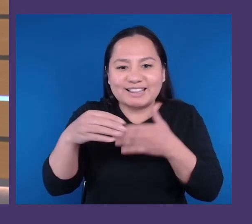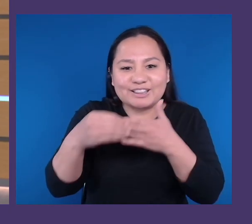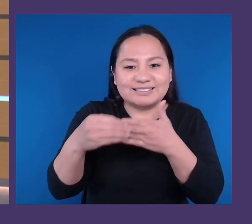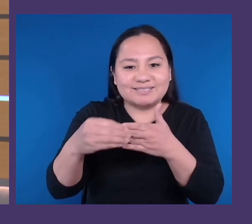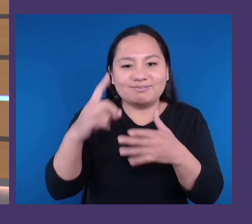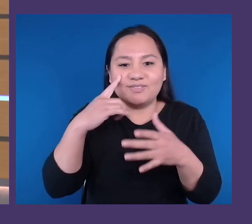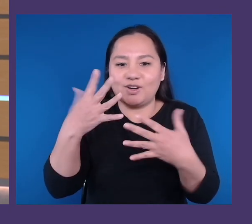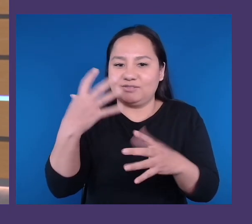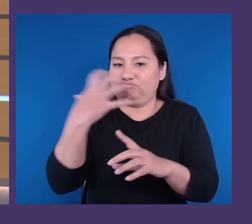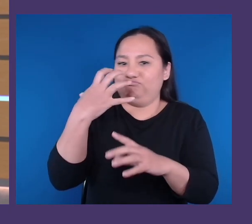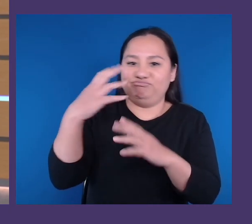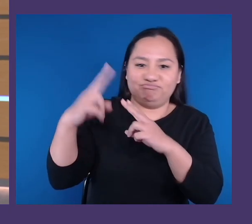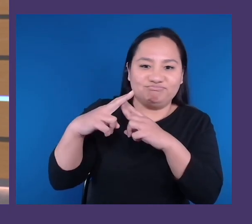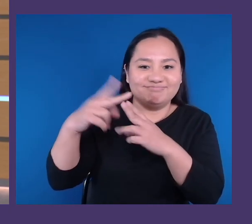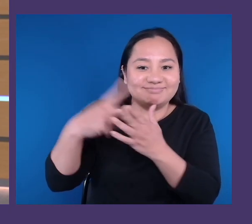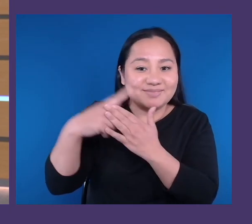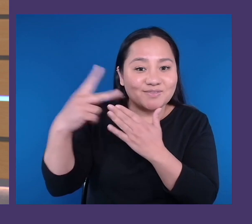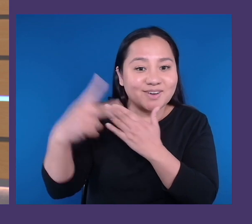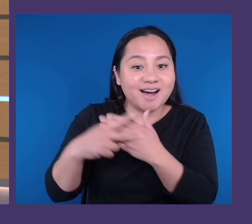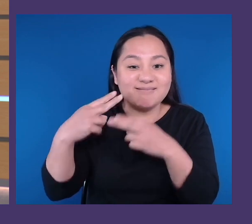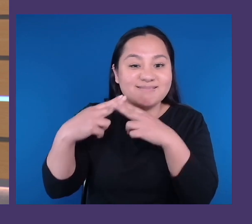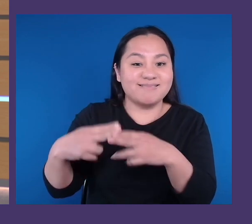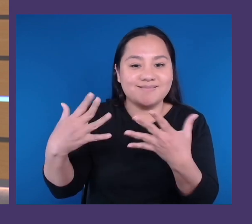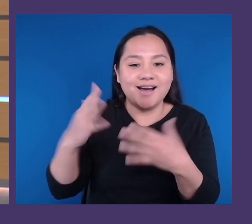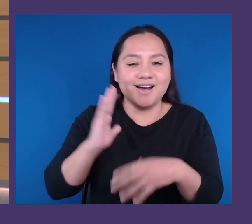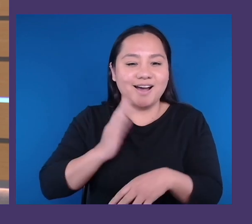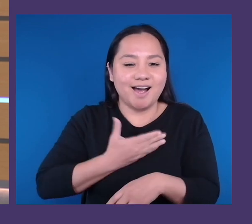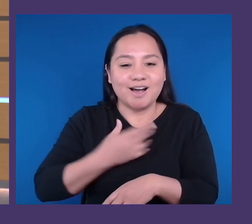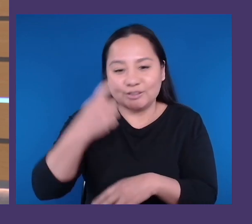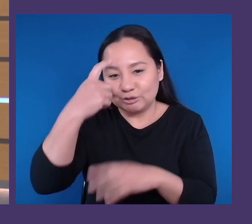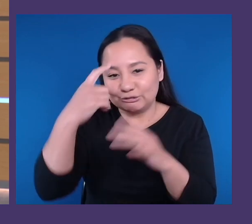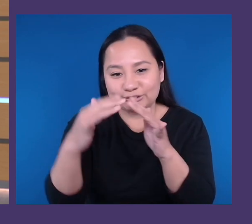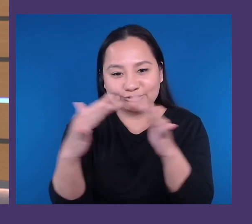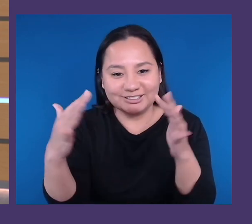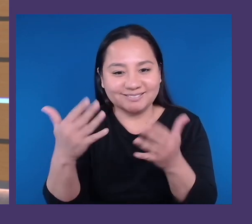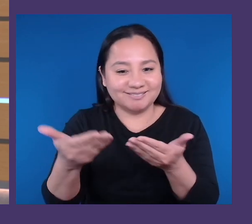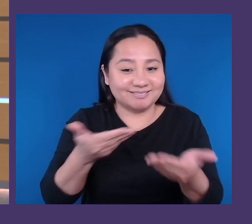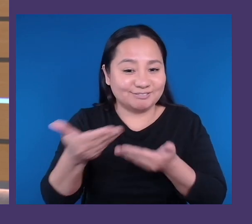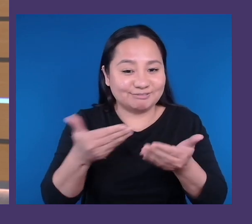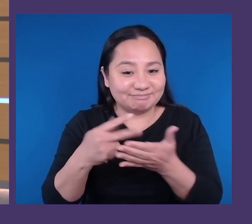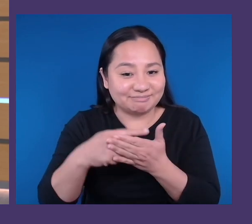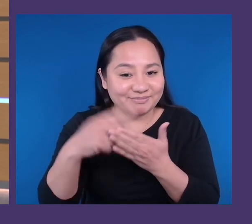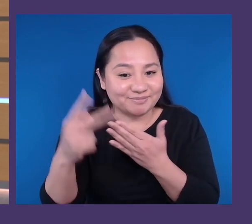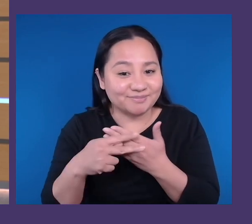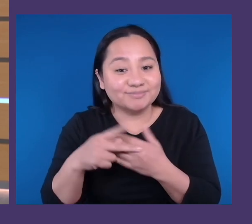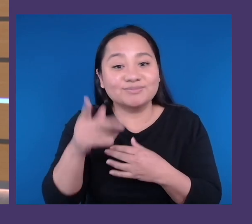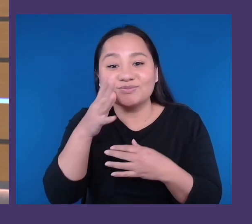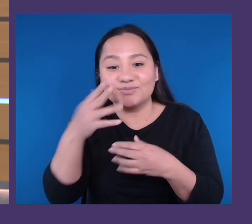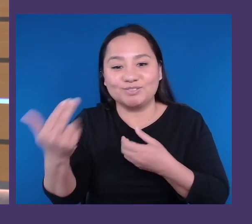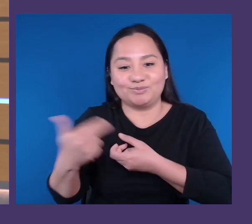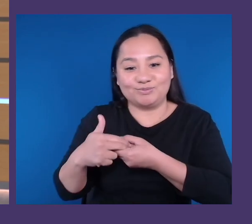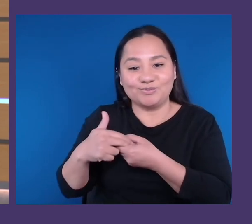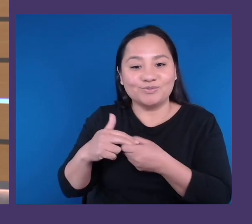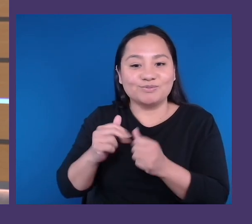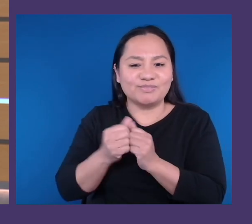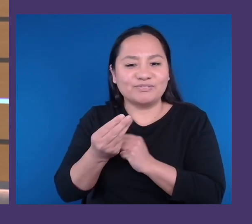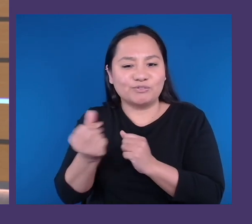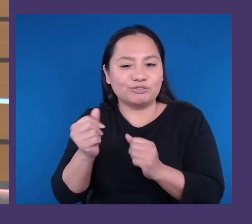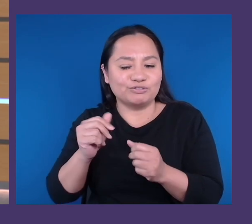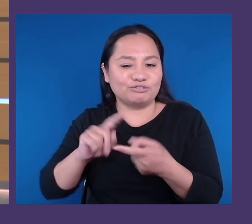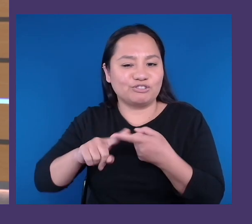Neurodiversity Hiring Program. She is going to join us with a few friends to talk about neurodiversity and AI.